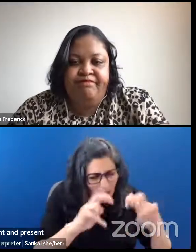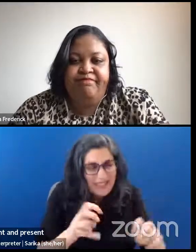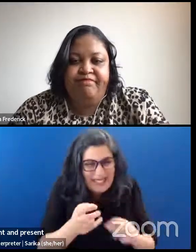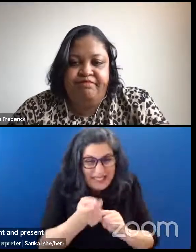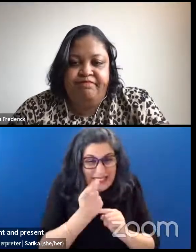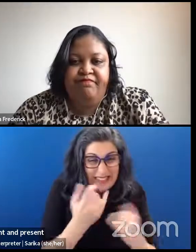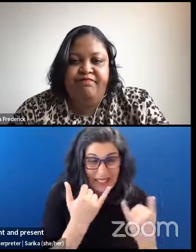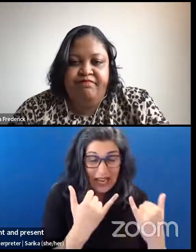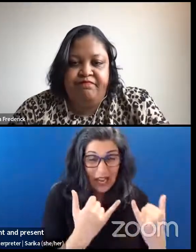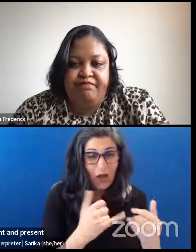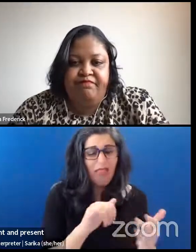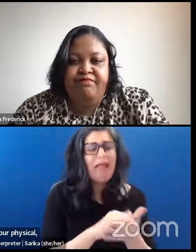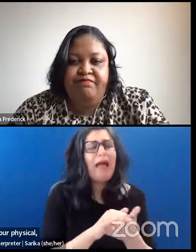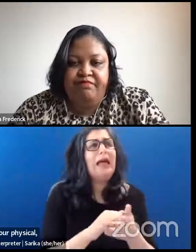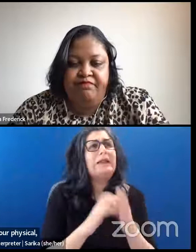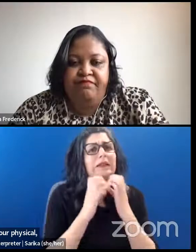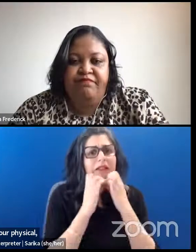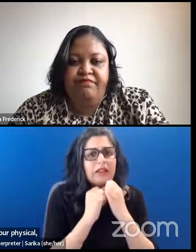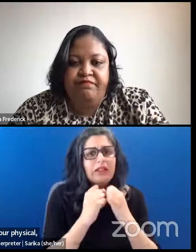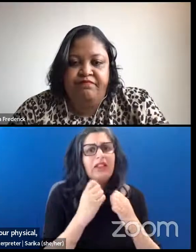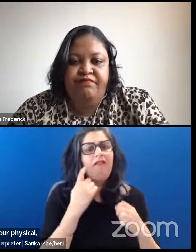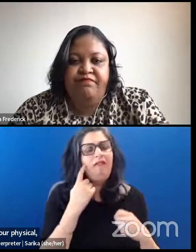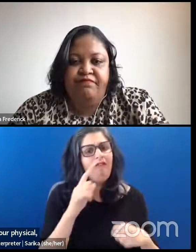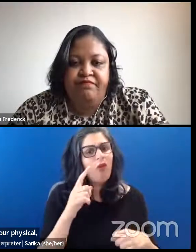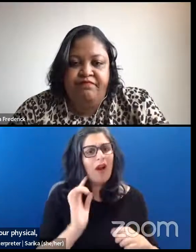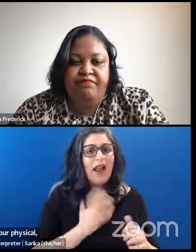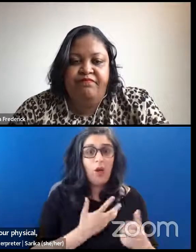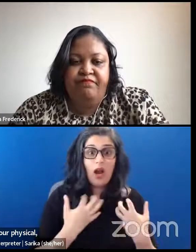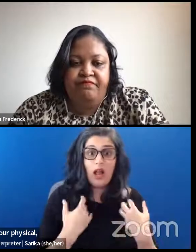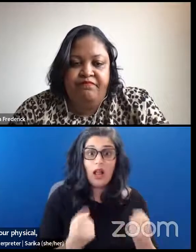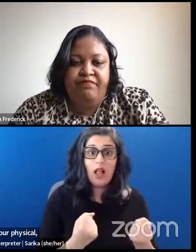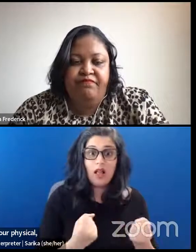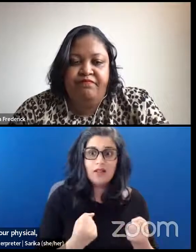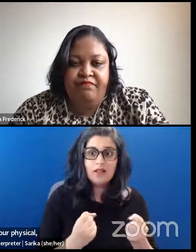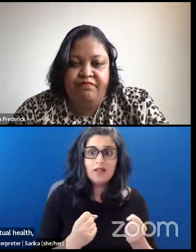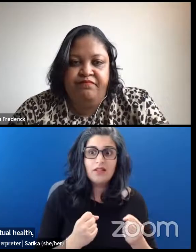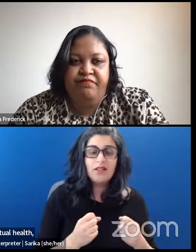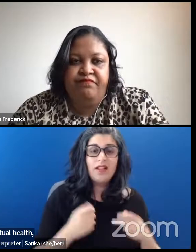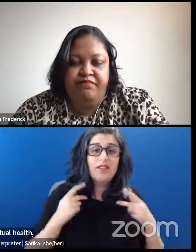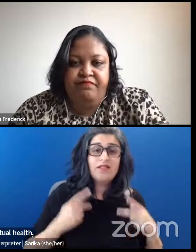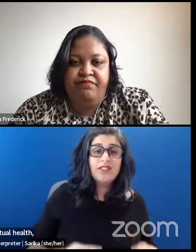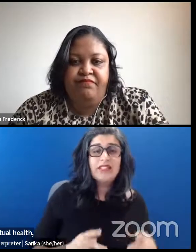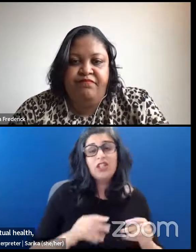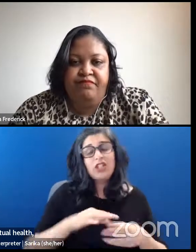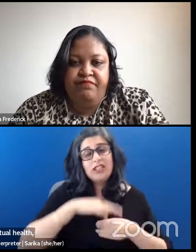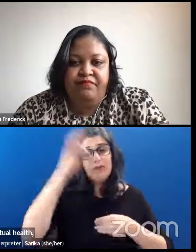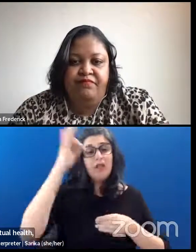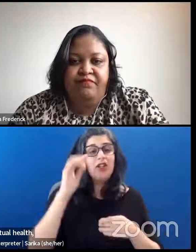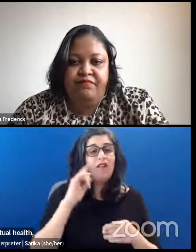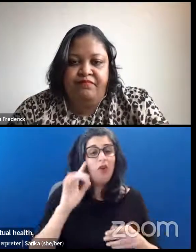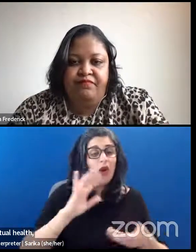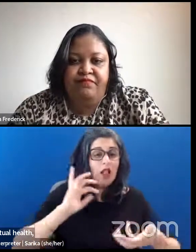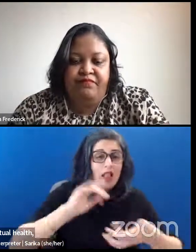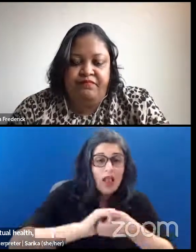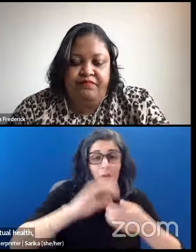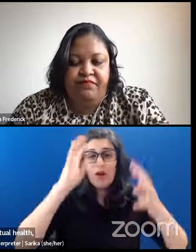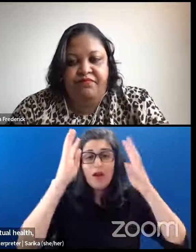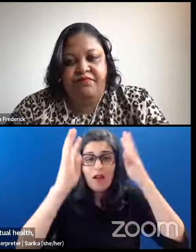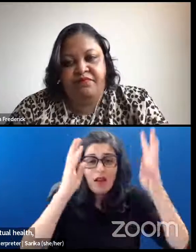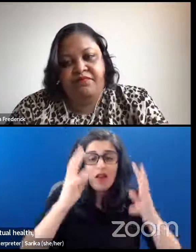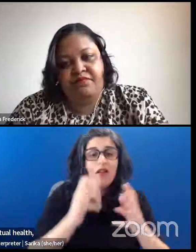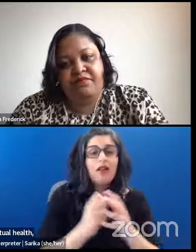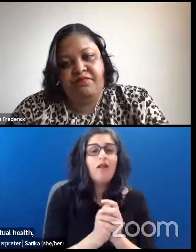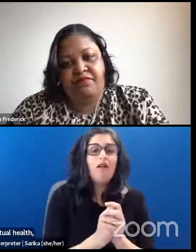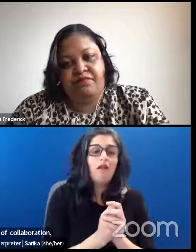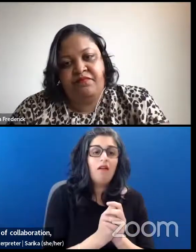emotional, spiritual health, for our productivity in terms of collaboration and creativity and engagement in our work, and